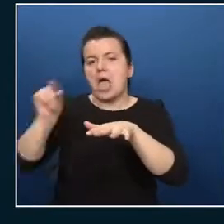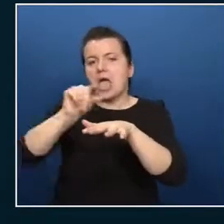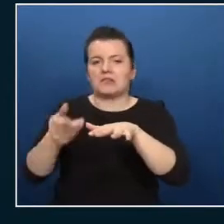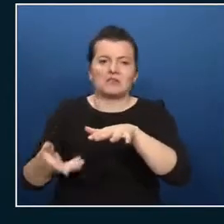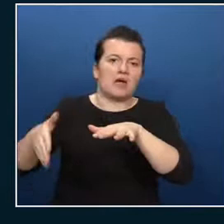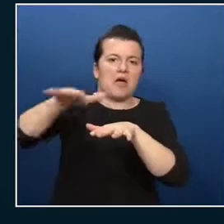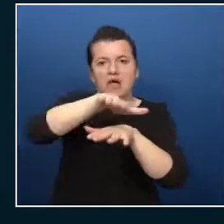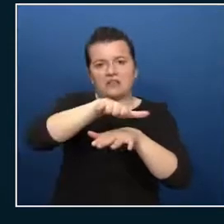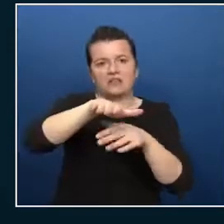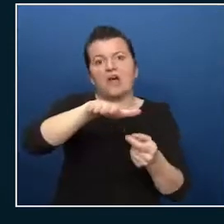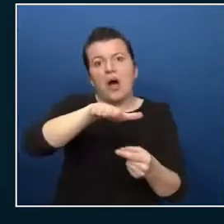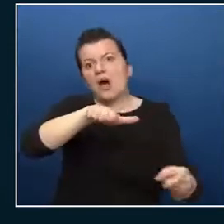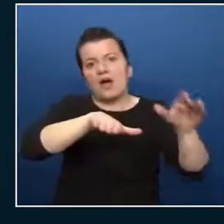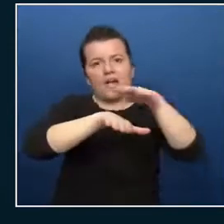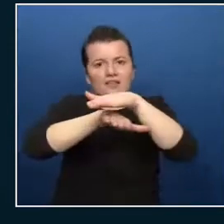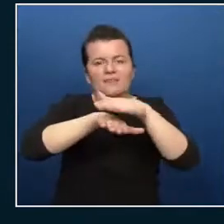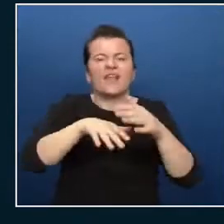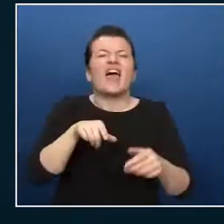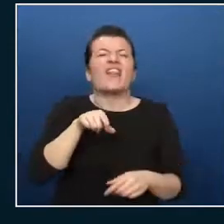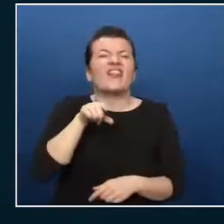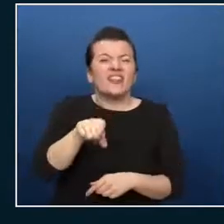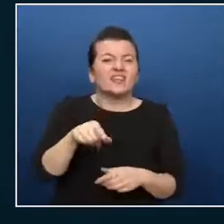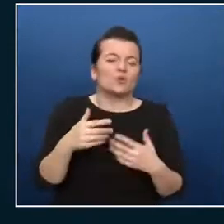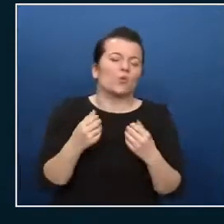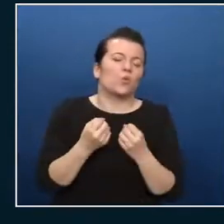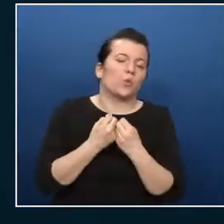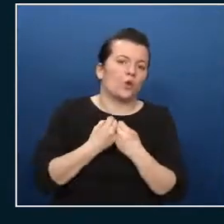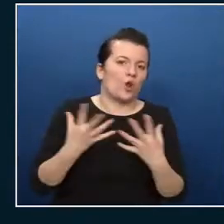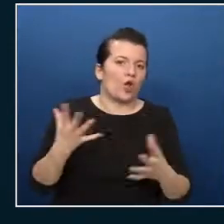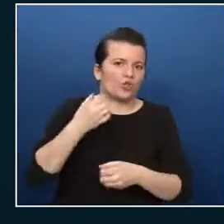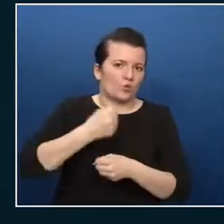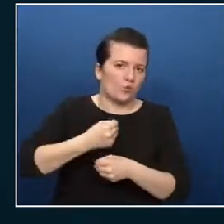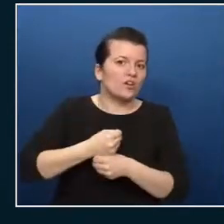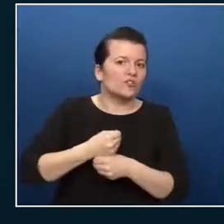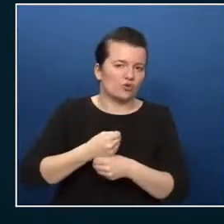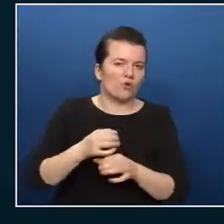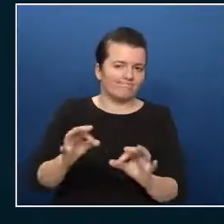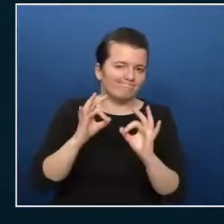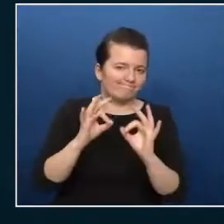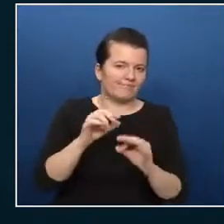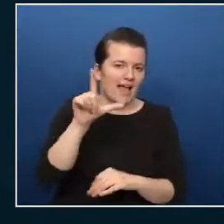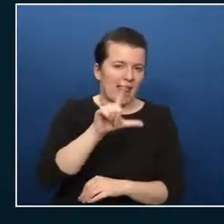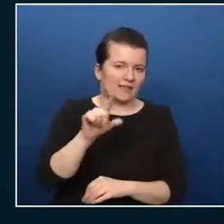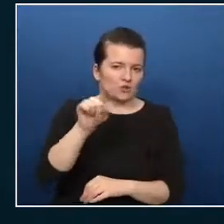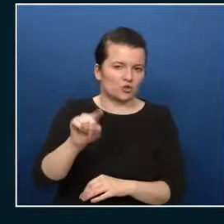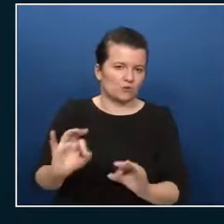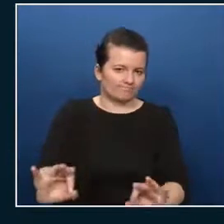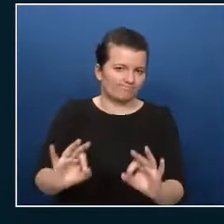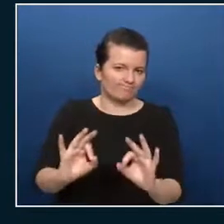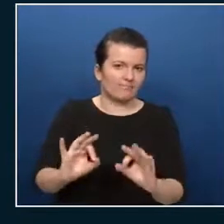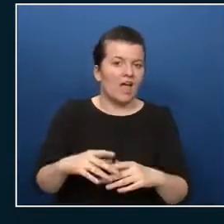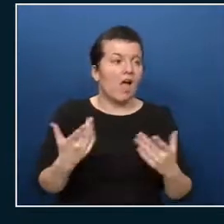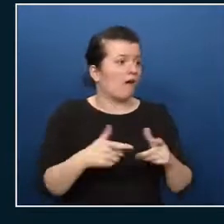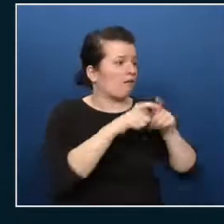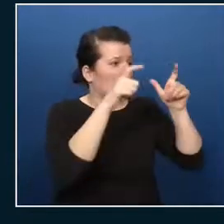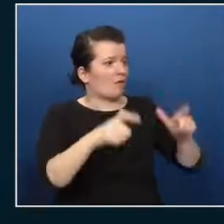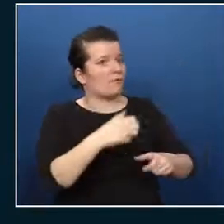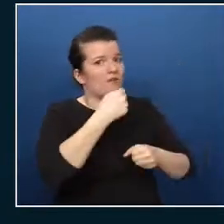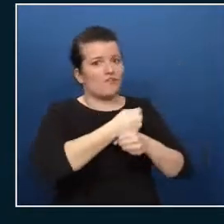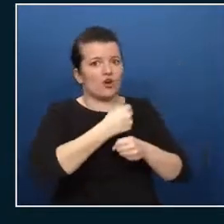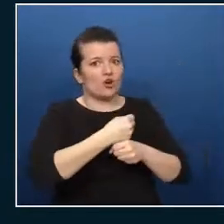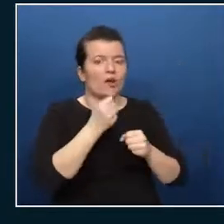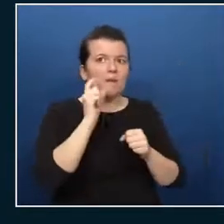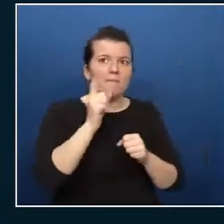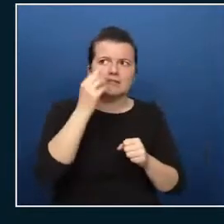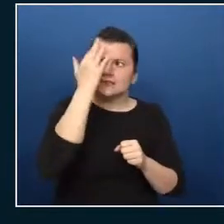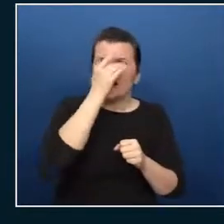it's a lot of work to to to get it right so to say especially if you work in an enterprise and you got a lot of things to take into account